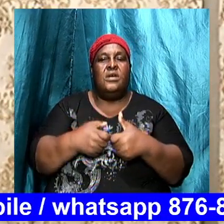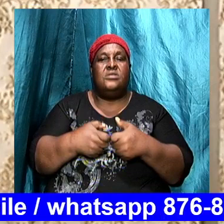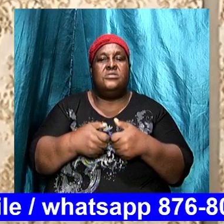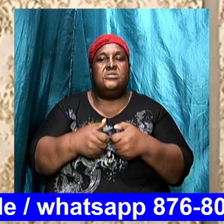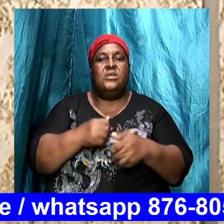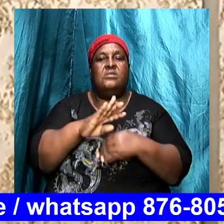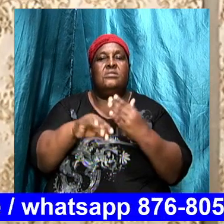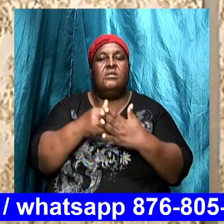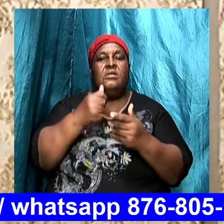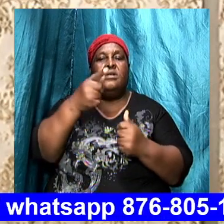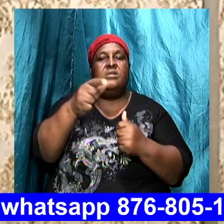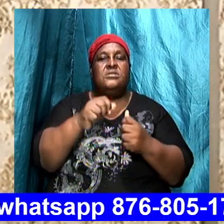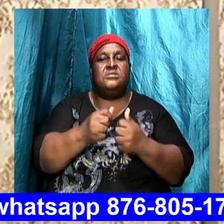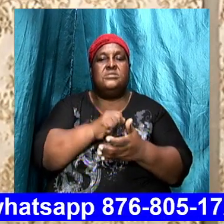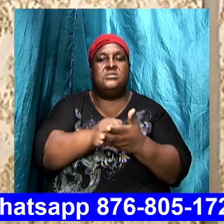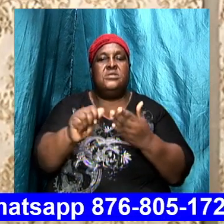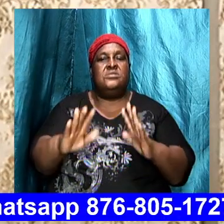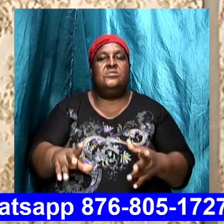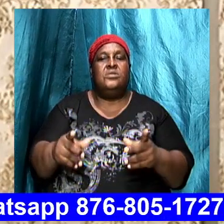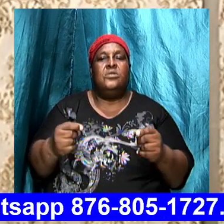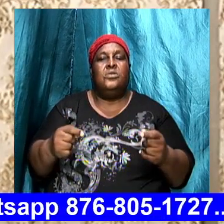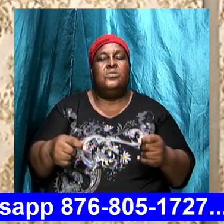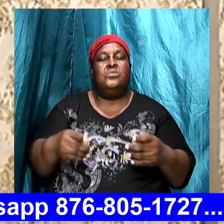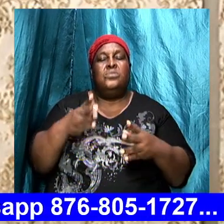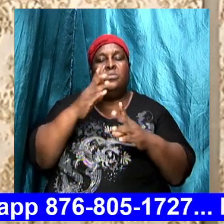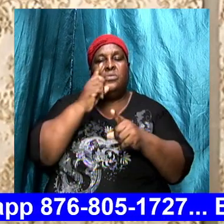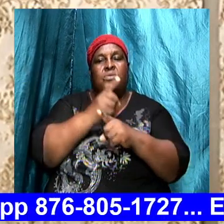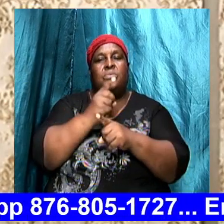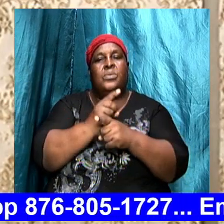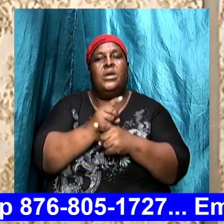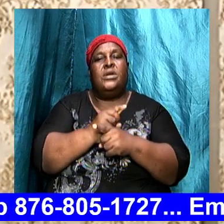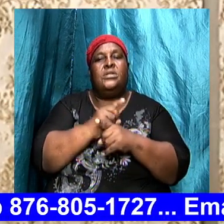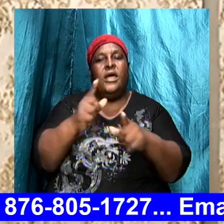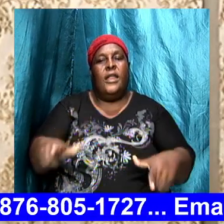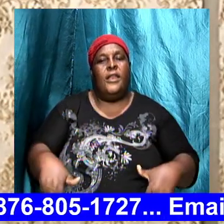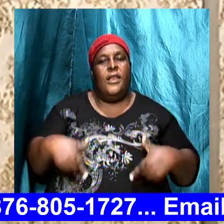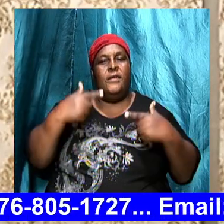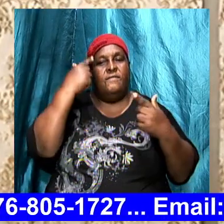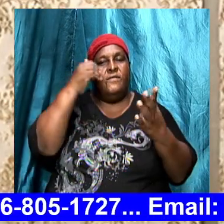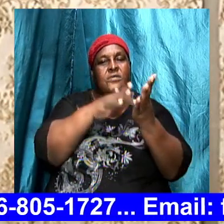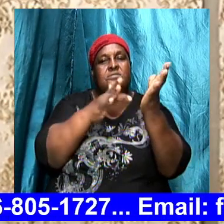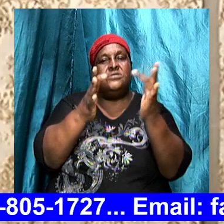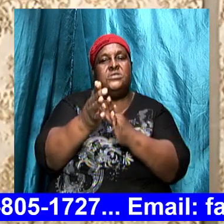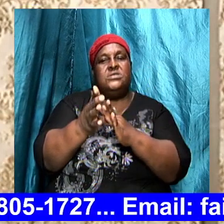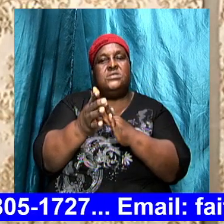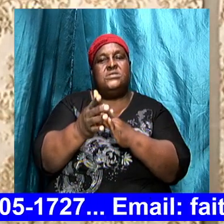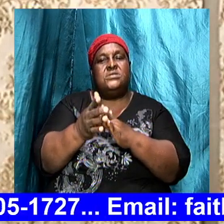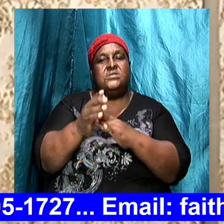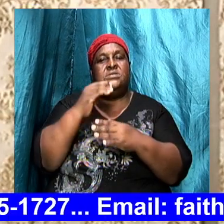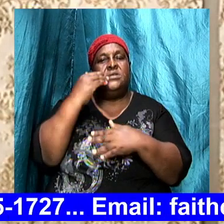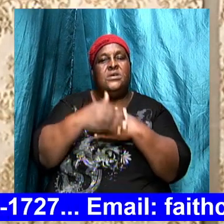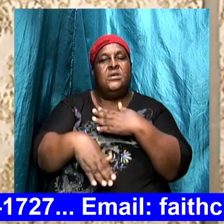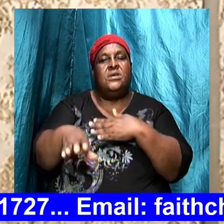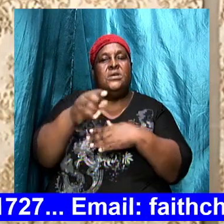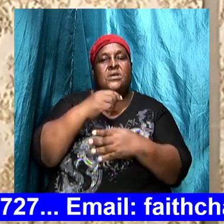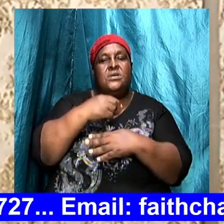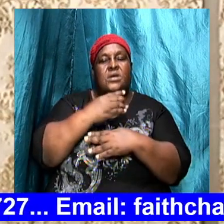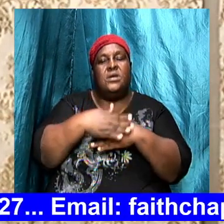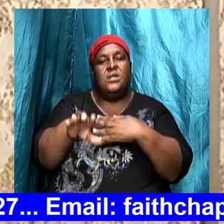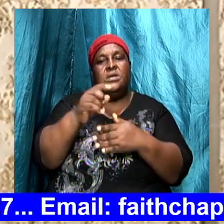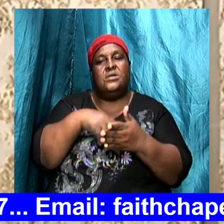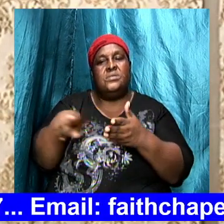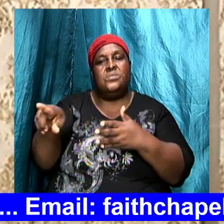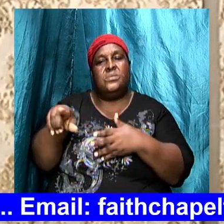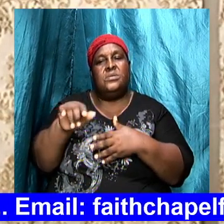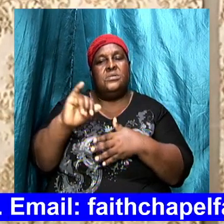right and be on the firing line God bless you God willing next week same